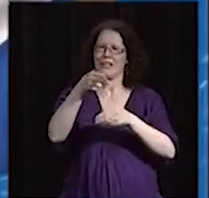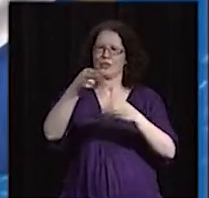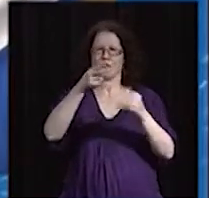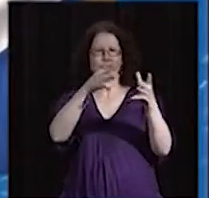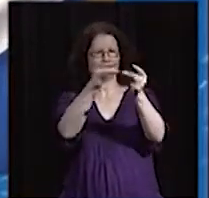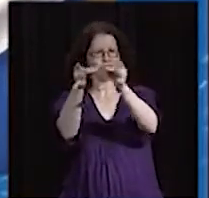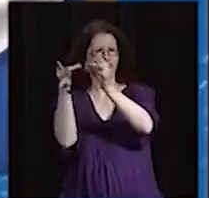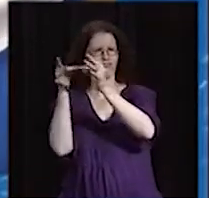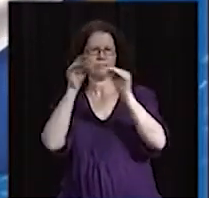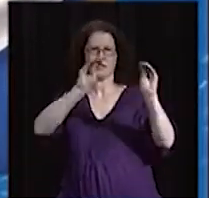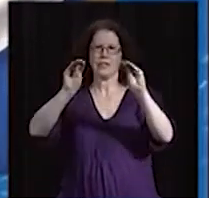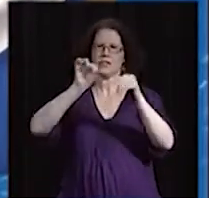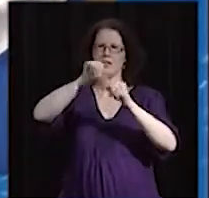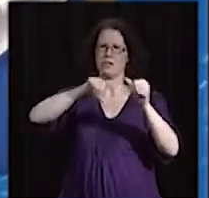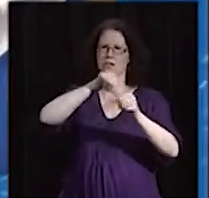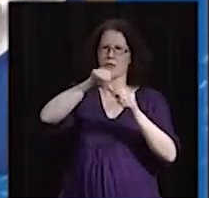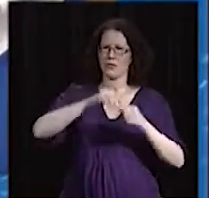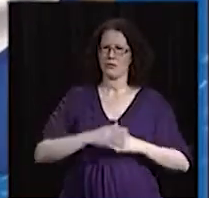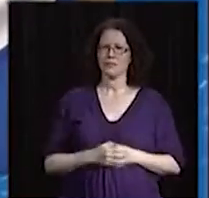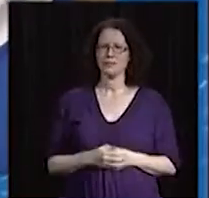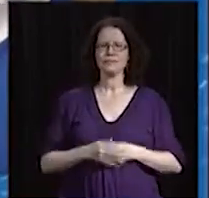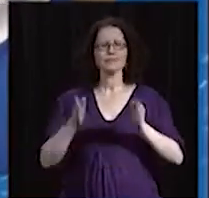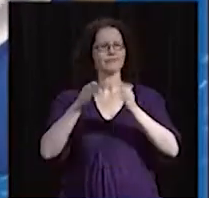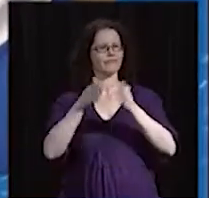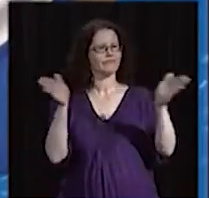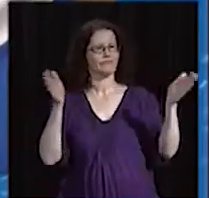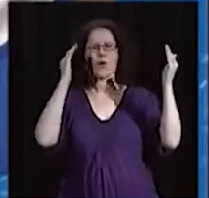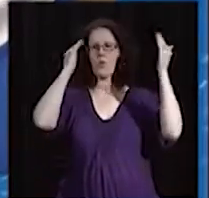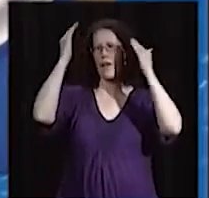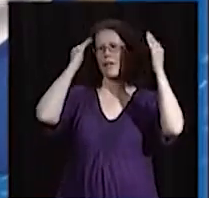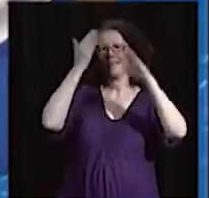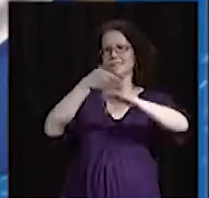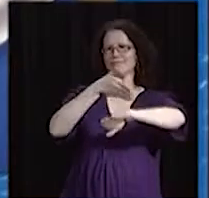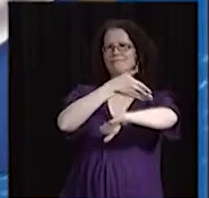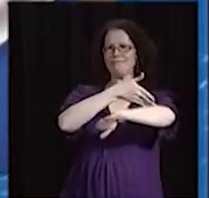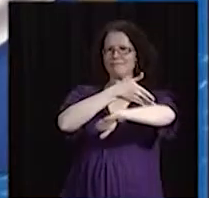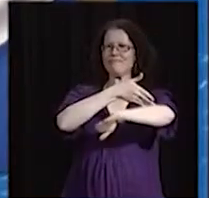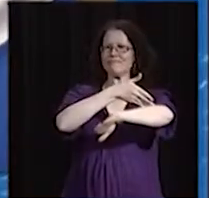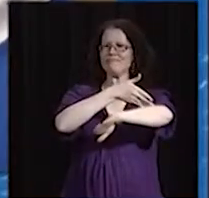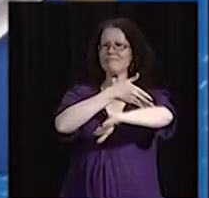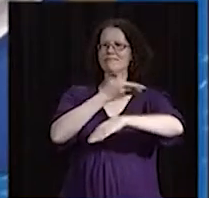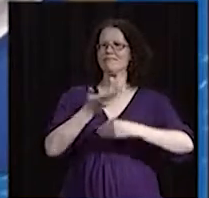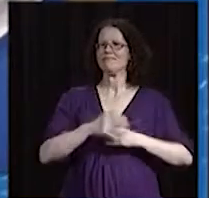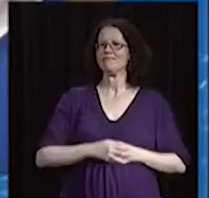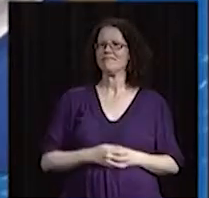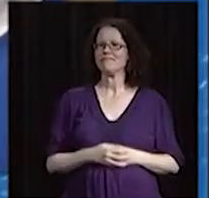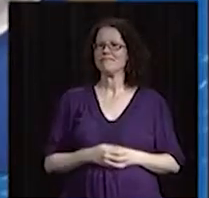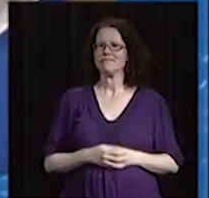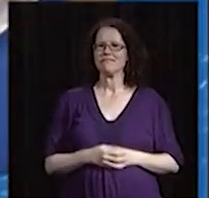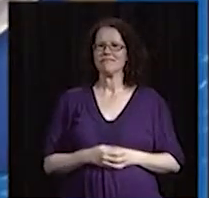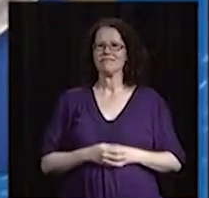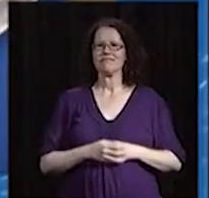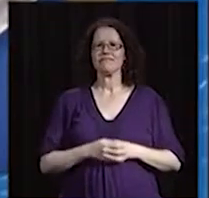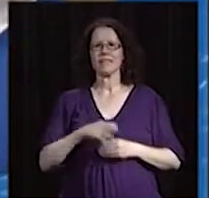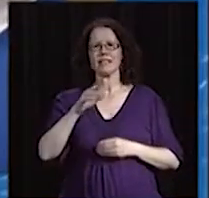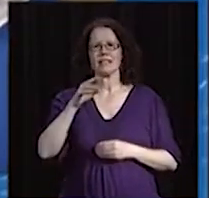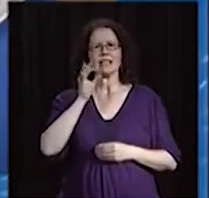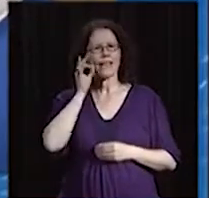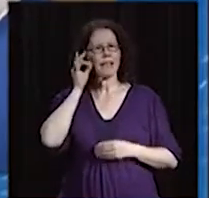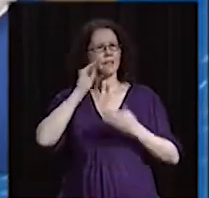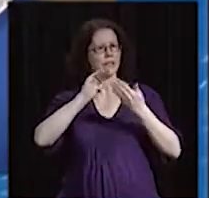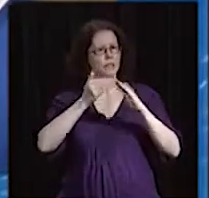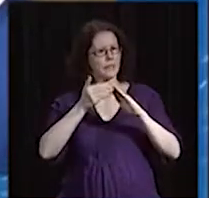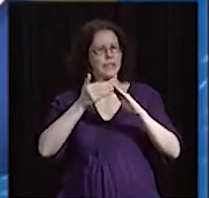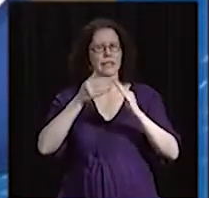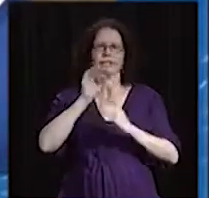the awareness, again, to the general population about the additional community and culture. And all that does is